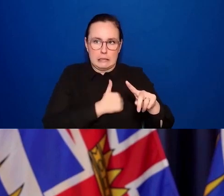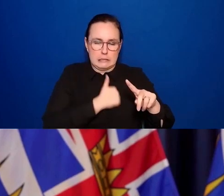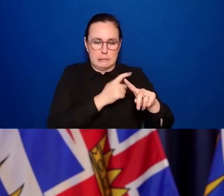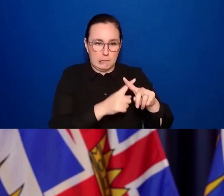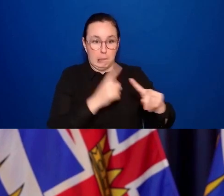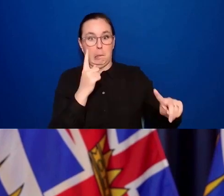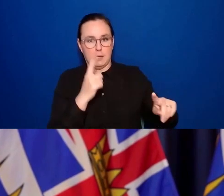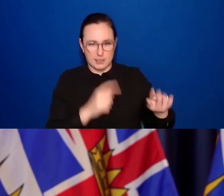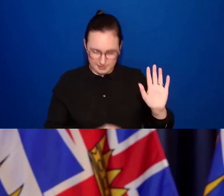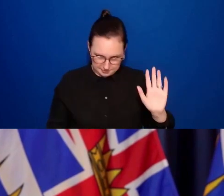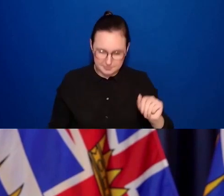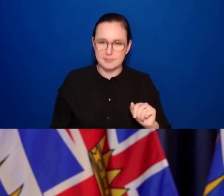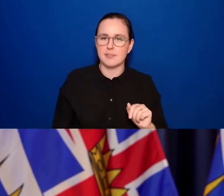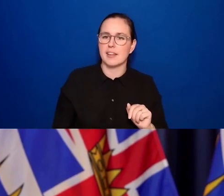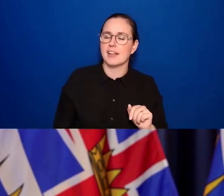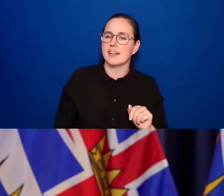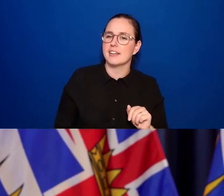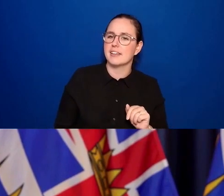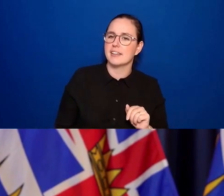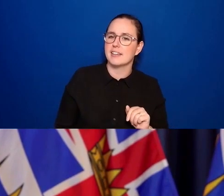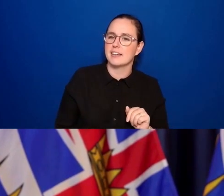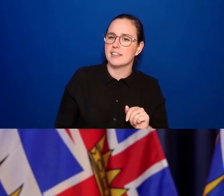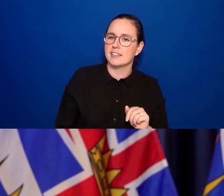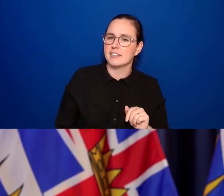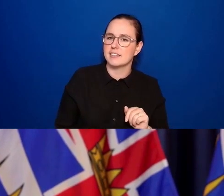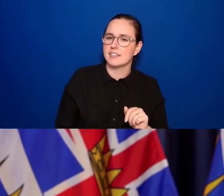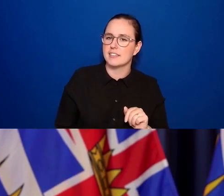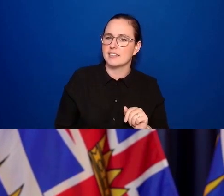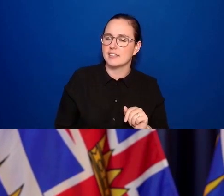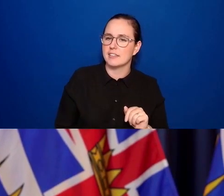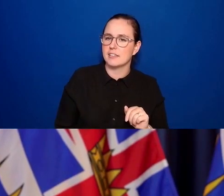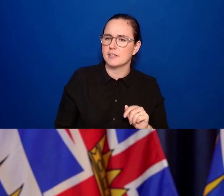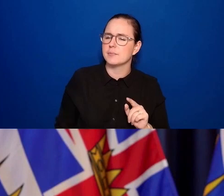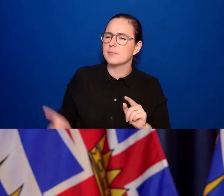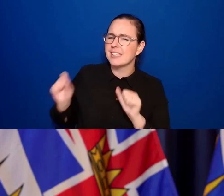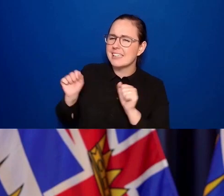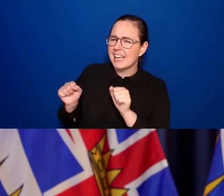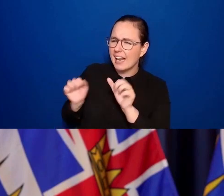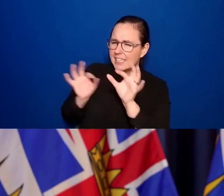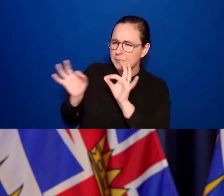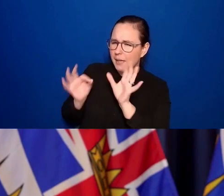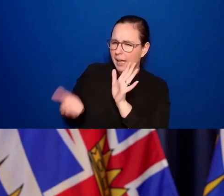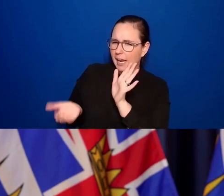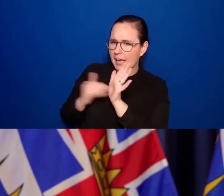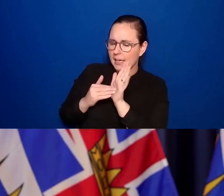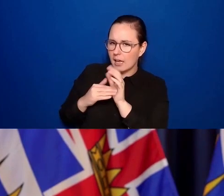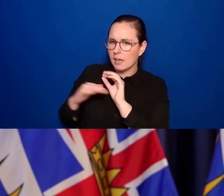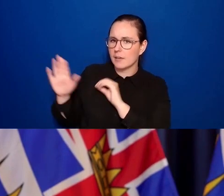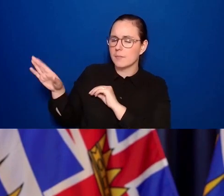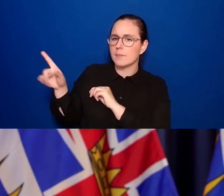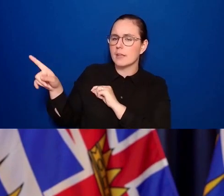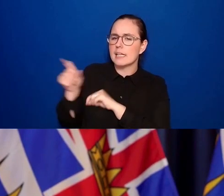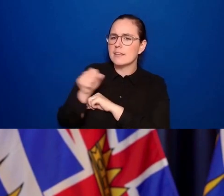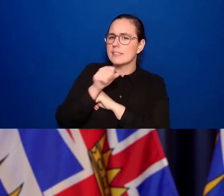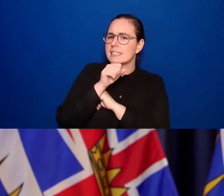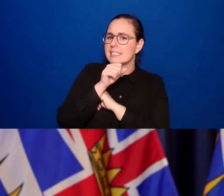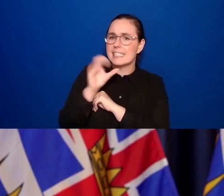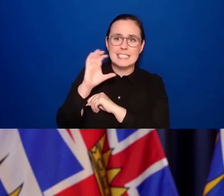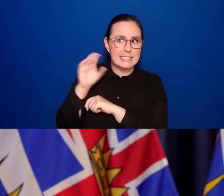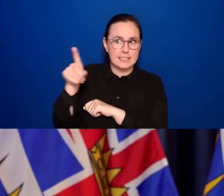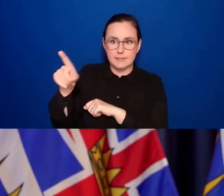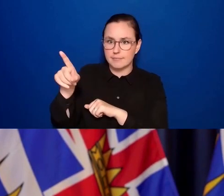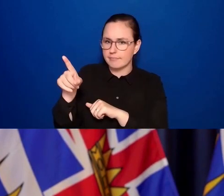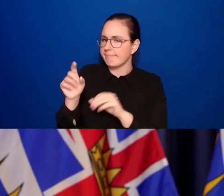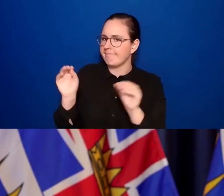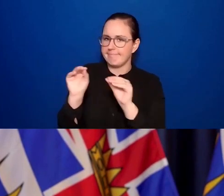I wanted to touch on if you could please walk us through how an isolated senior who is not digitally literate and may not